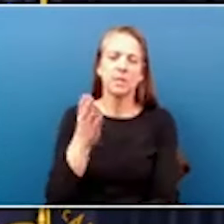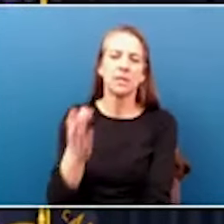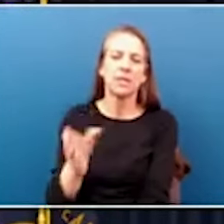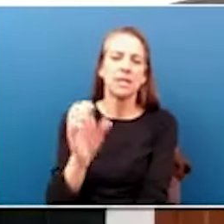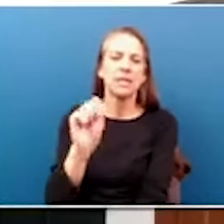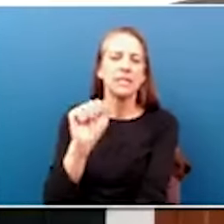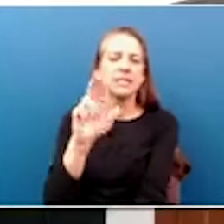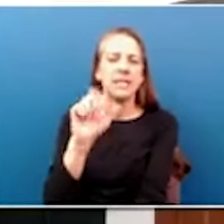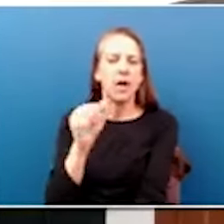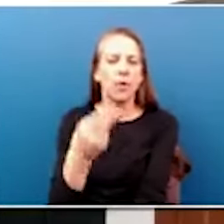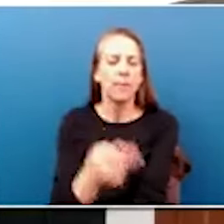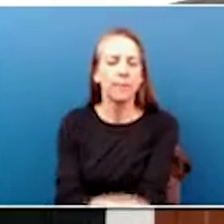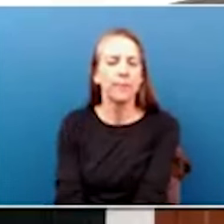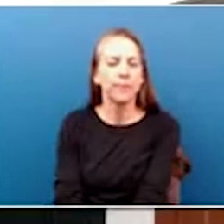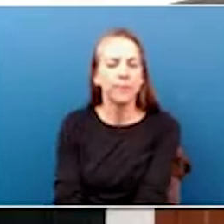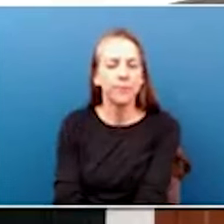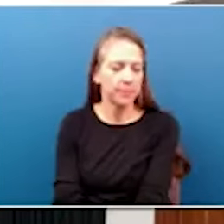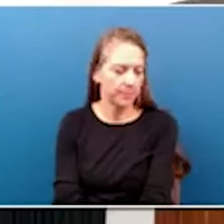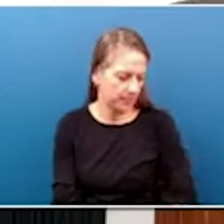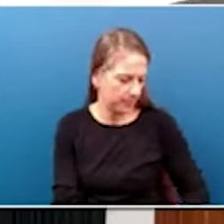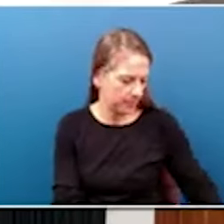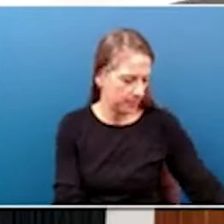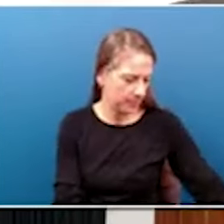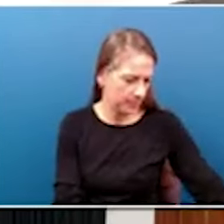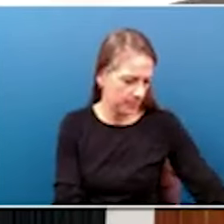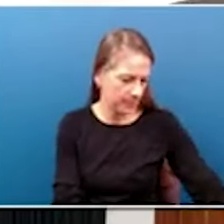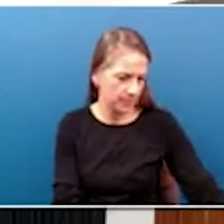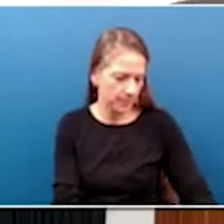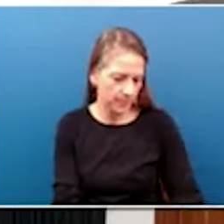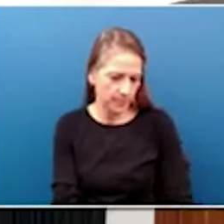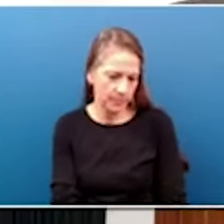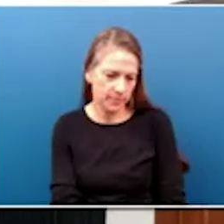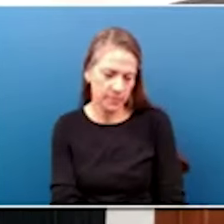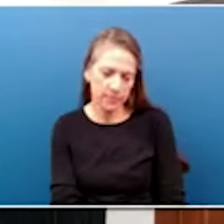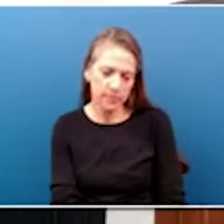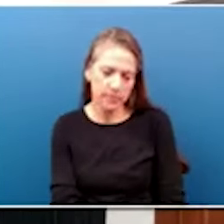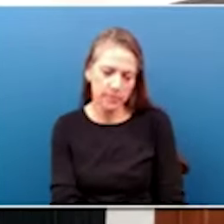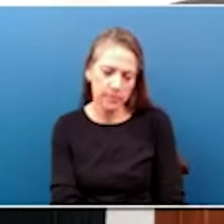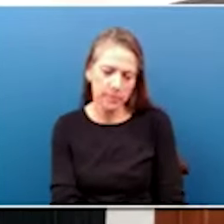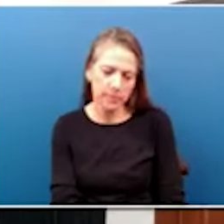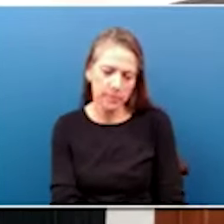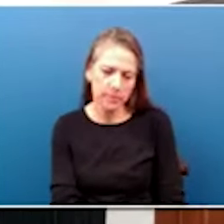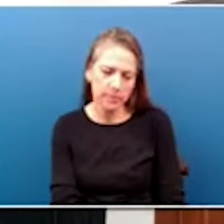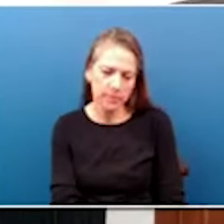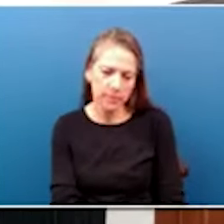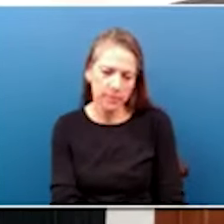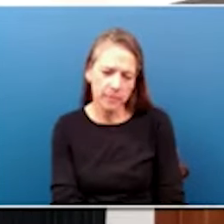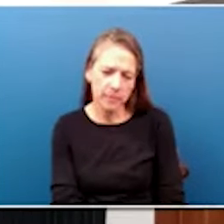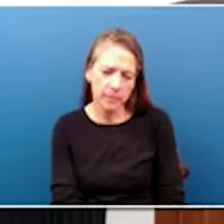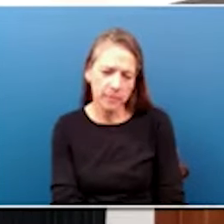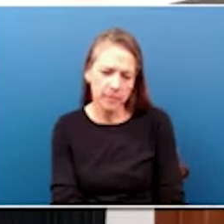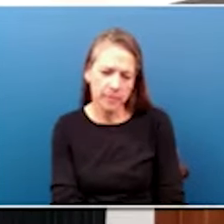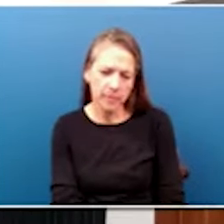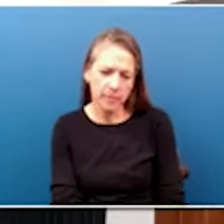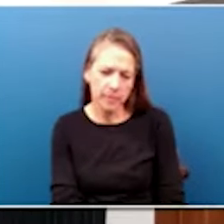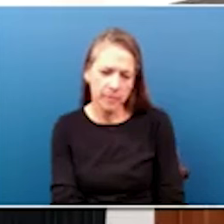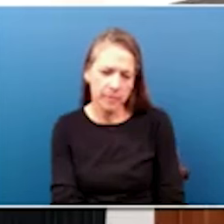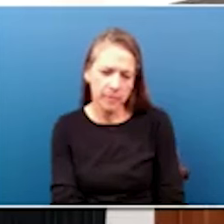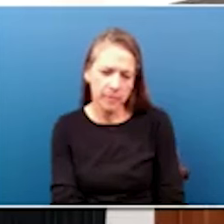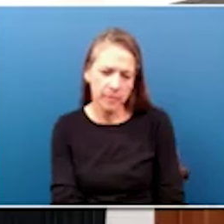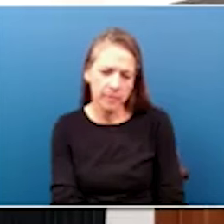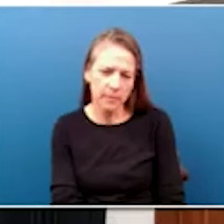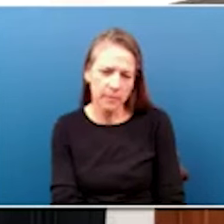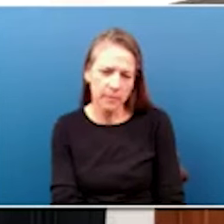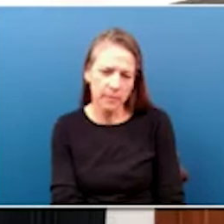Bluegrass Live. Okay. So this morning, how can we approve a resolution that way that we can create a state on